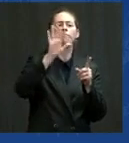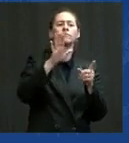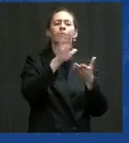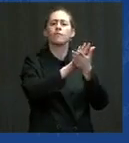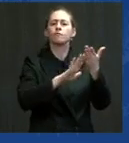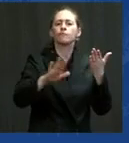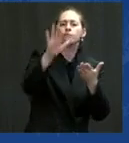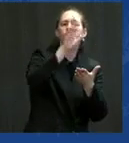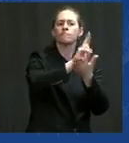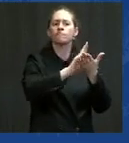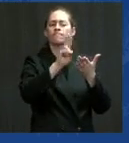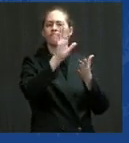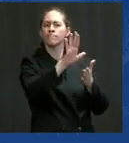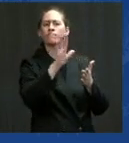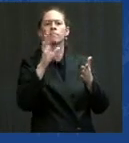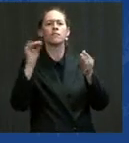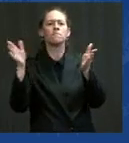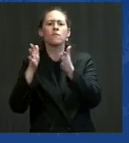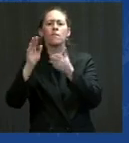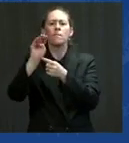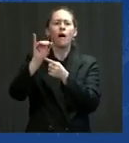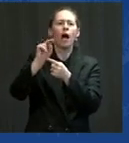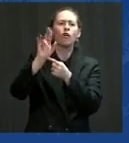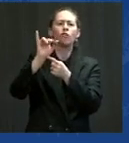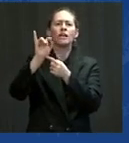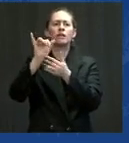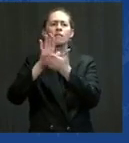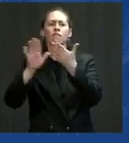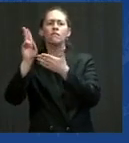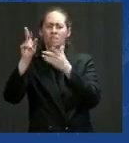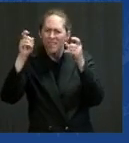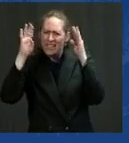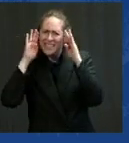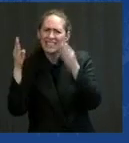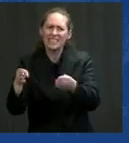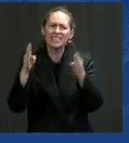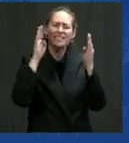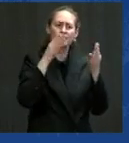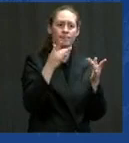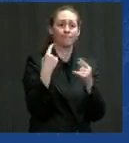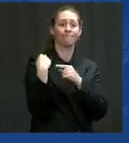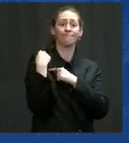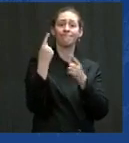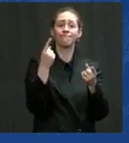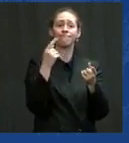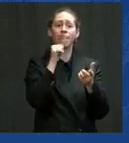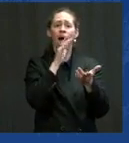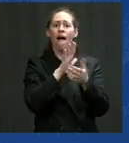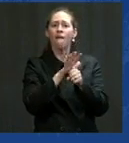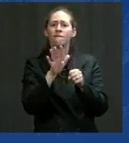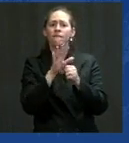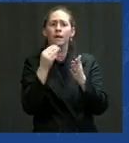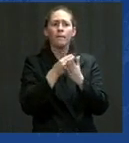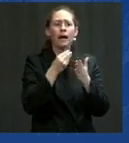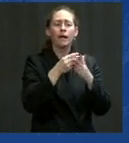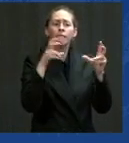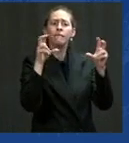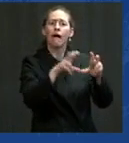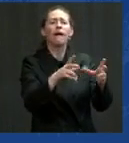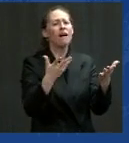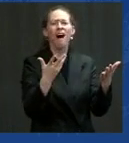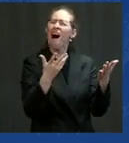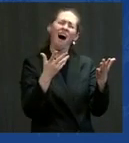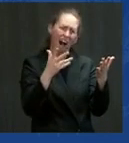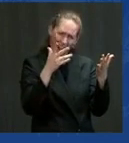Because while these schools may not have the endowments or the labs needed to generate these jobs, these students are just as capable of learning about